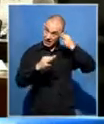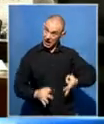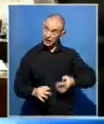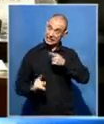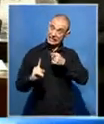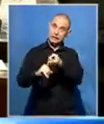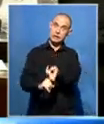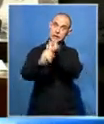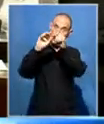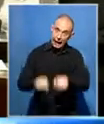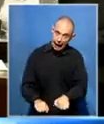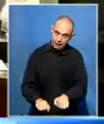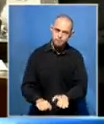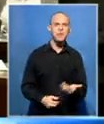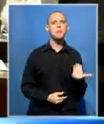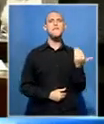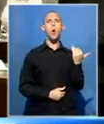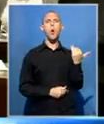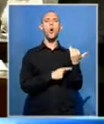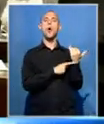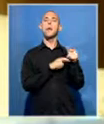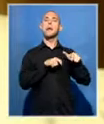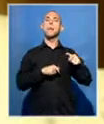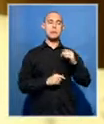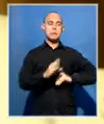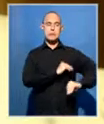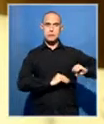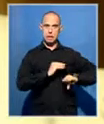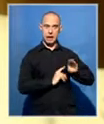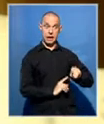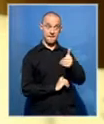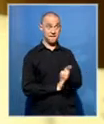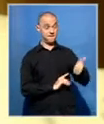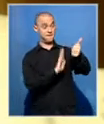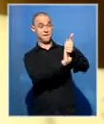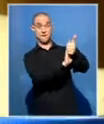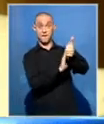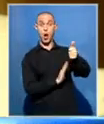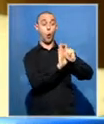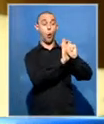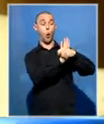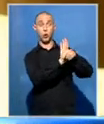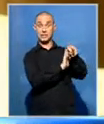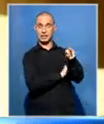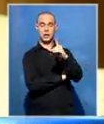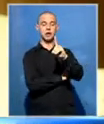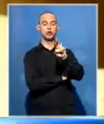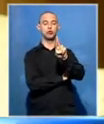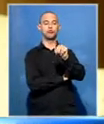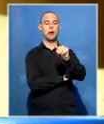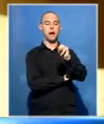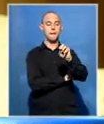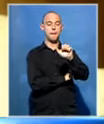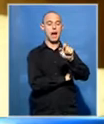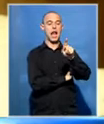that Dramad had resigned were denied. What happened is that the Minister was talking to a radio station and he made a reference to the